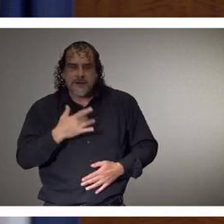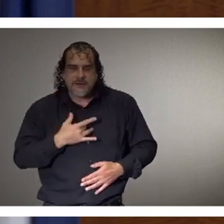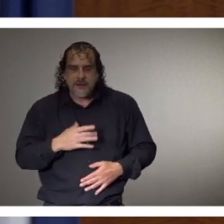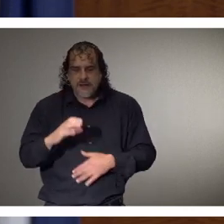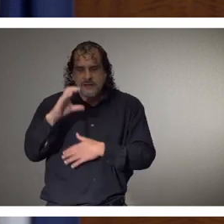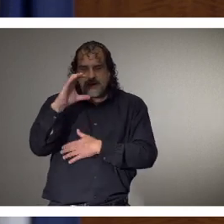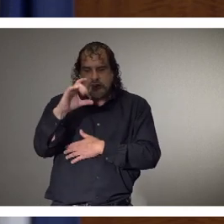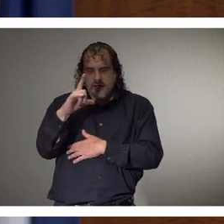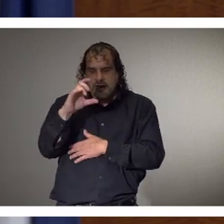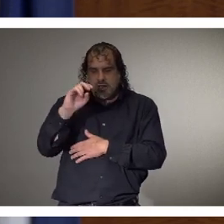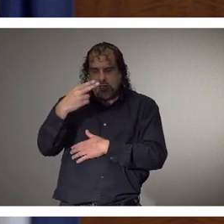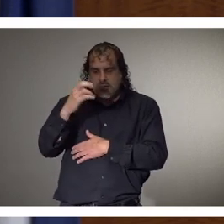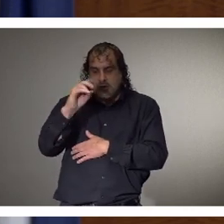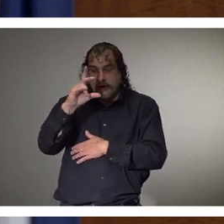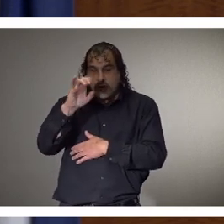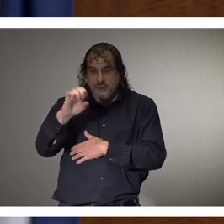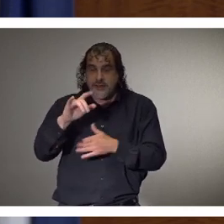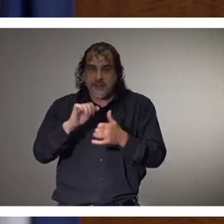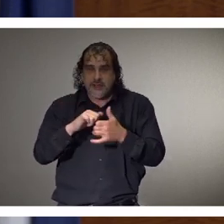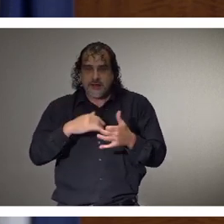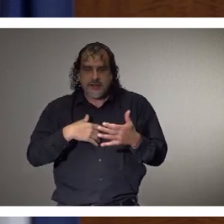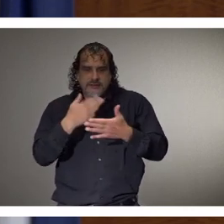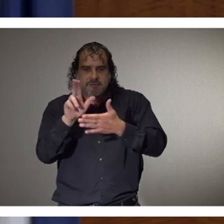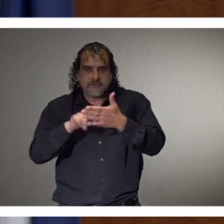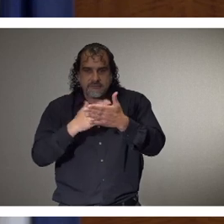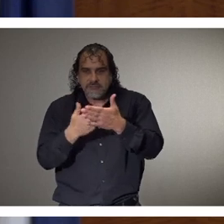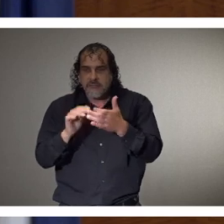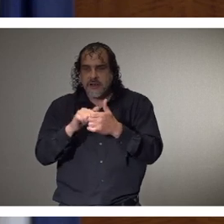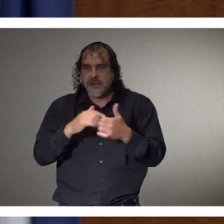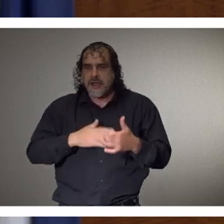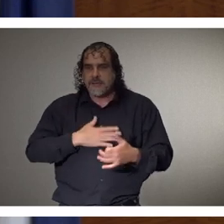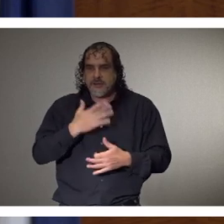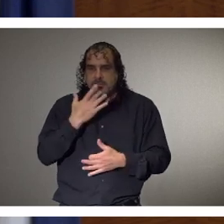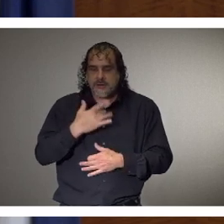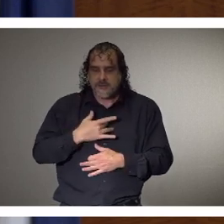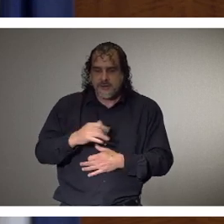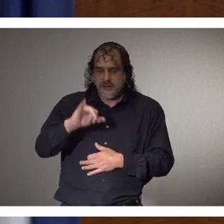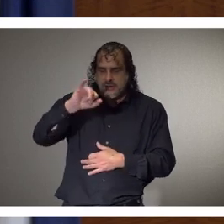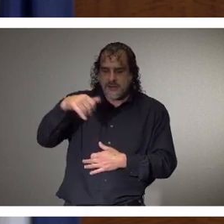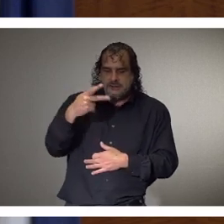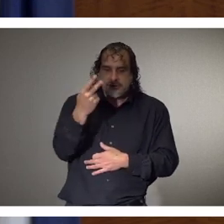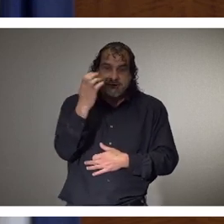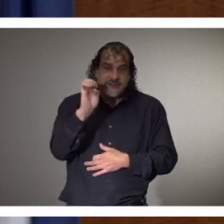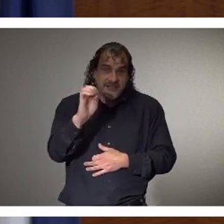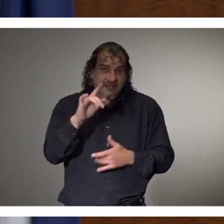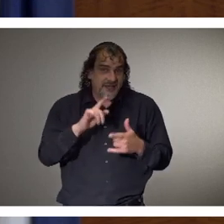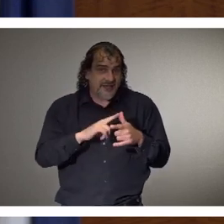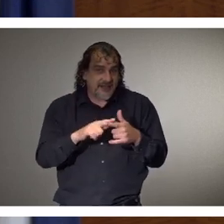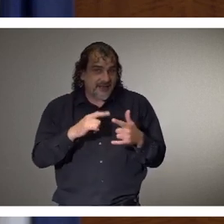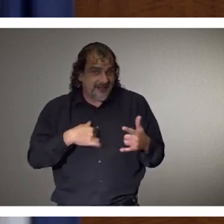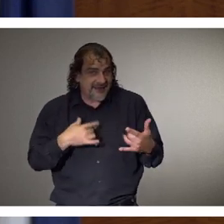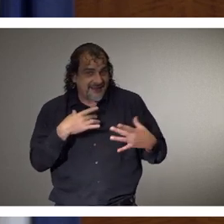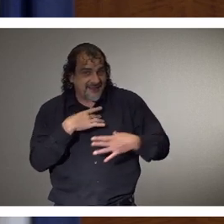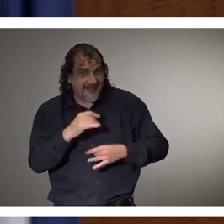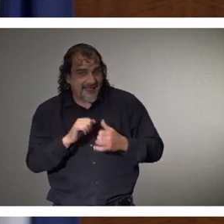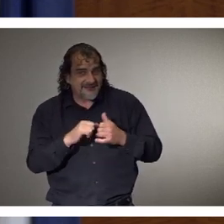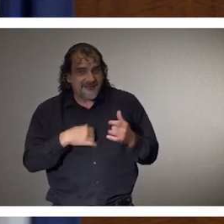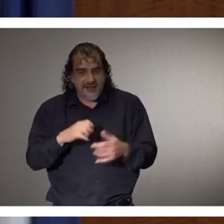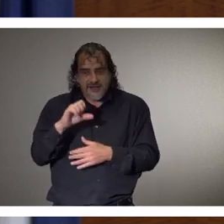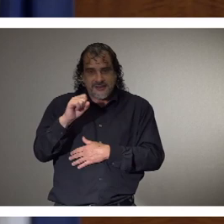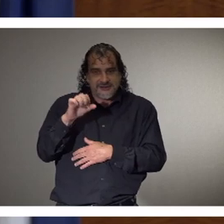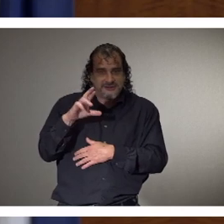Harrison loves to sing and paint. Happy birthday. Jake Horton turns 12. He loves Star Wars,